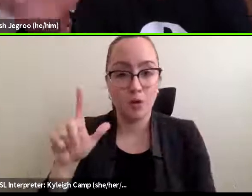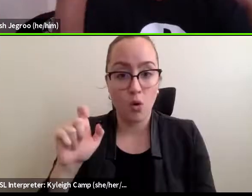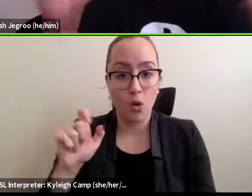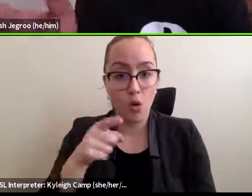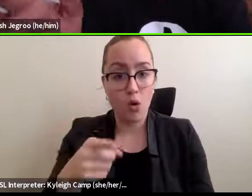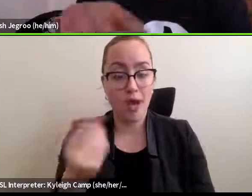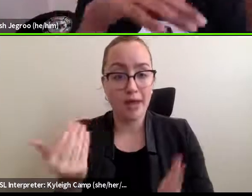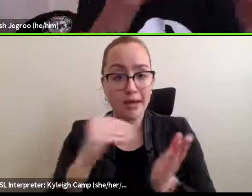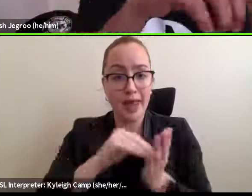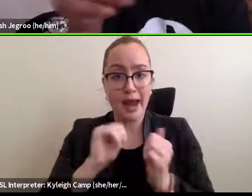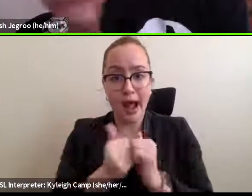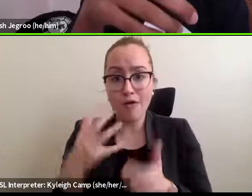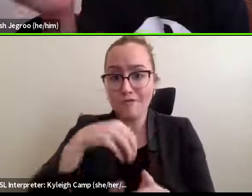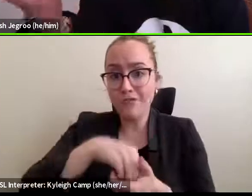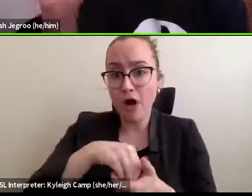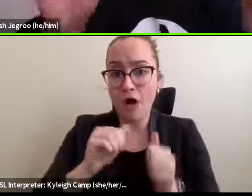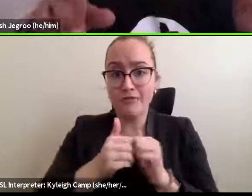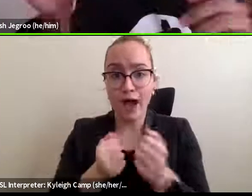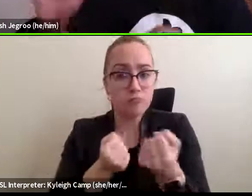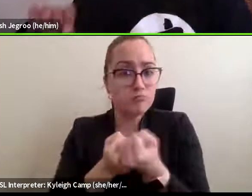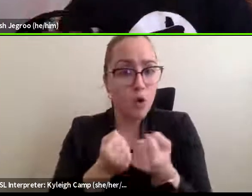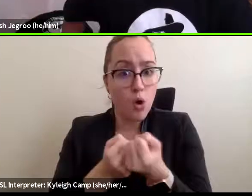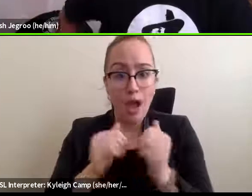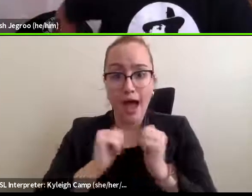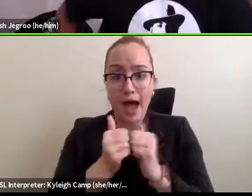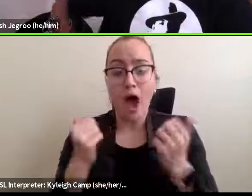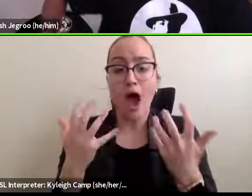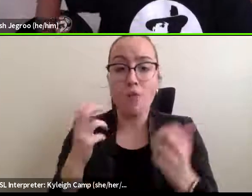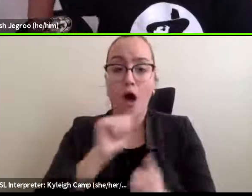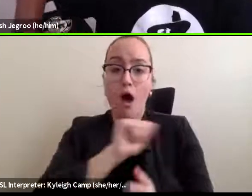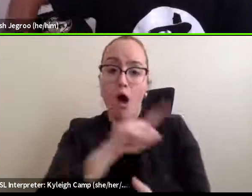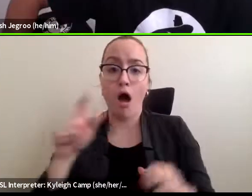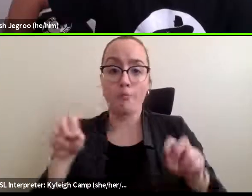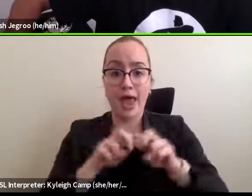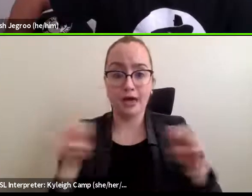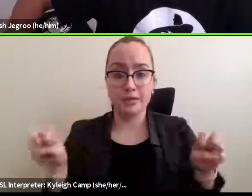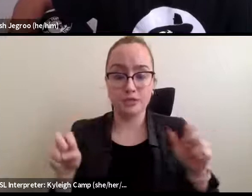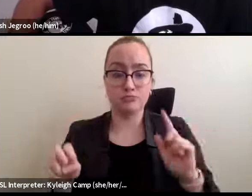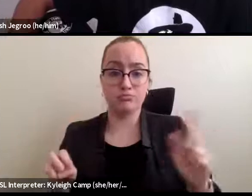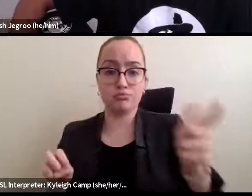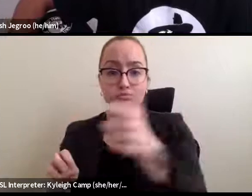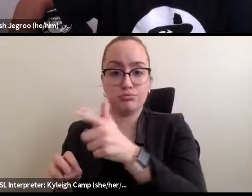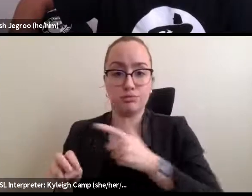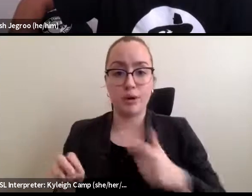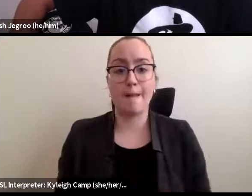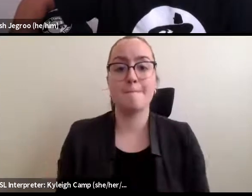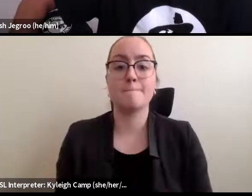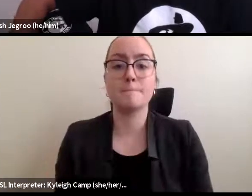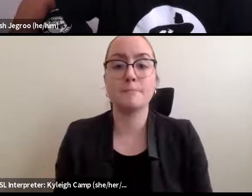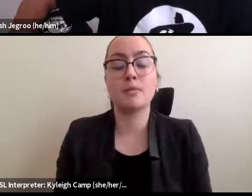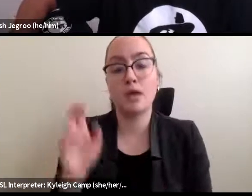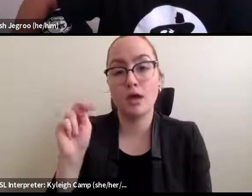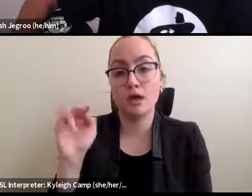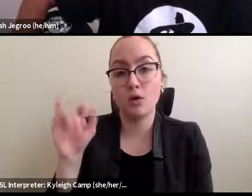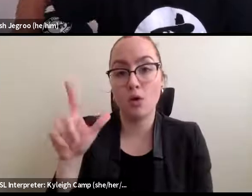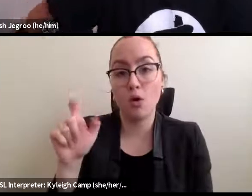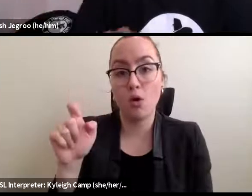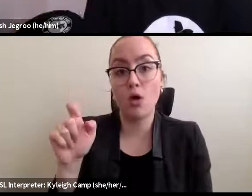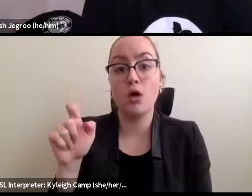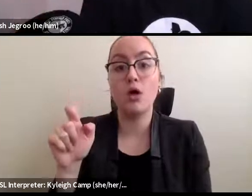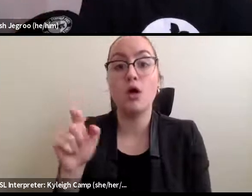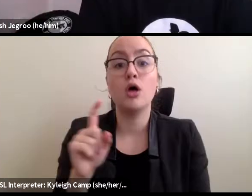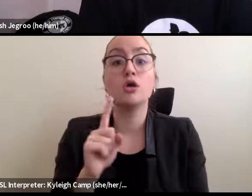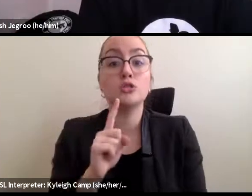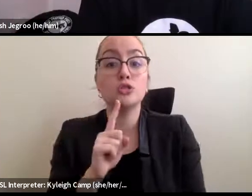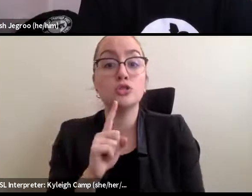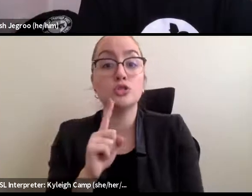can get involved, how they can help out. And I want everyone, all the panelists, do that before we go. Yeah, sure. I'm with Alotorado